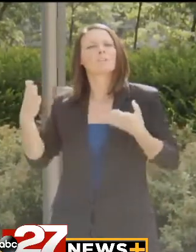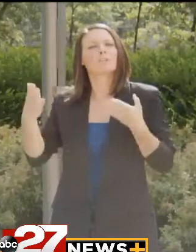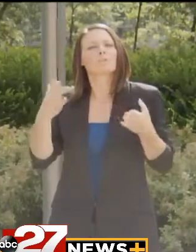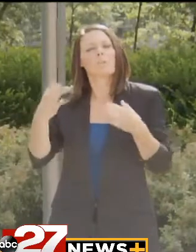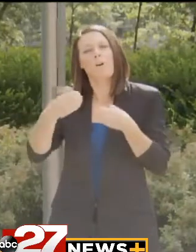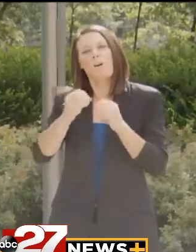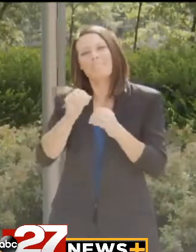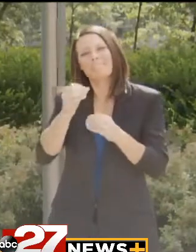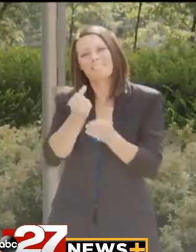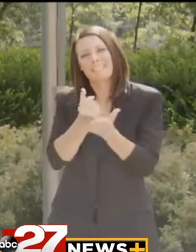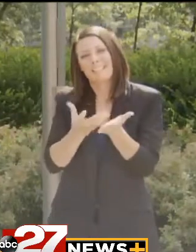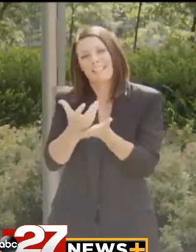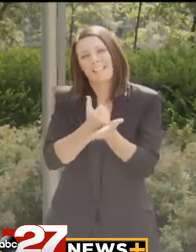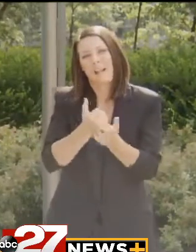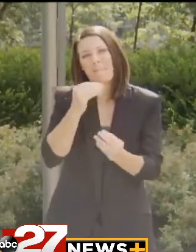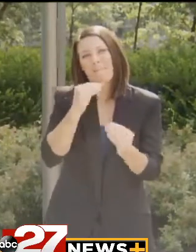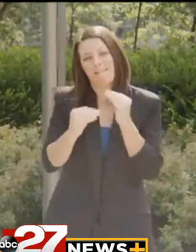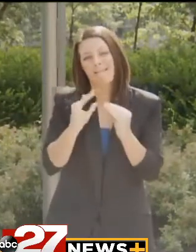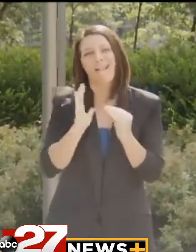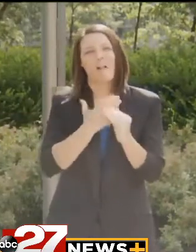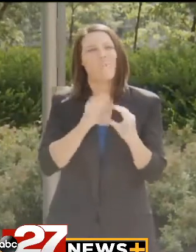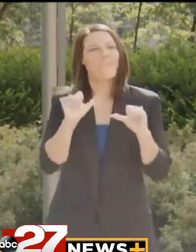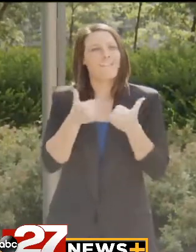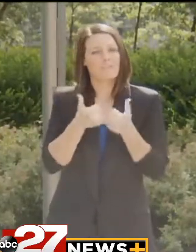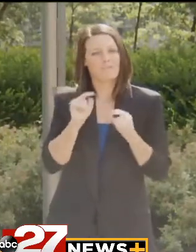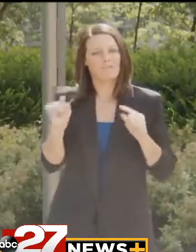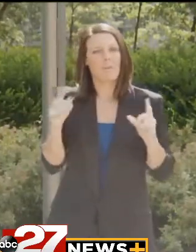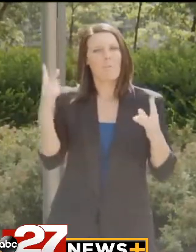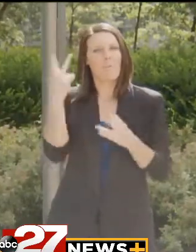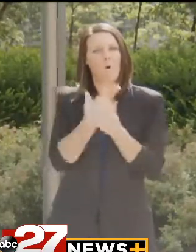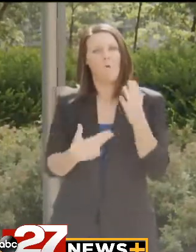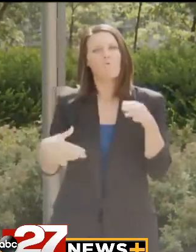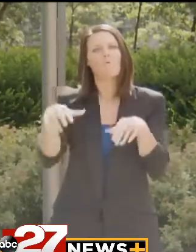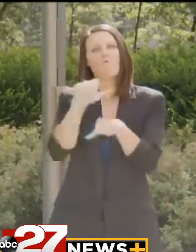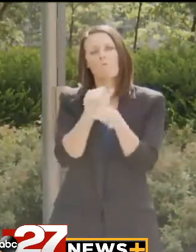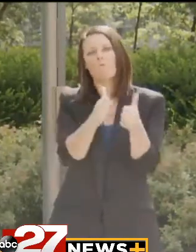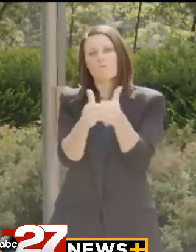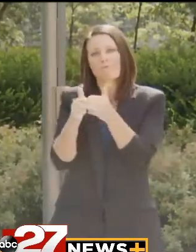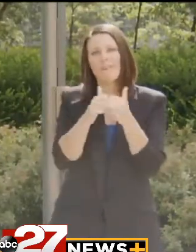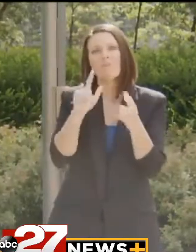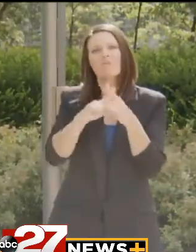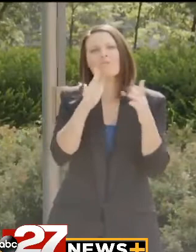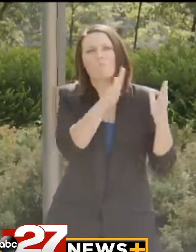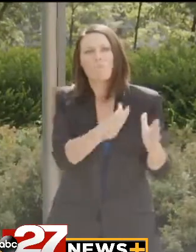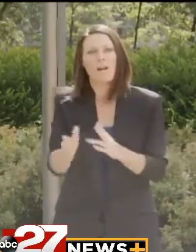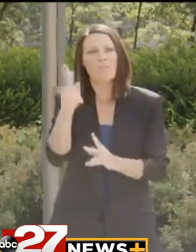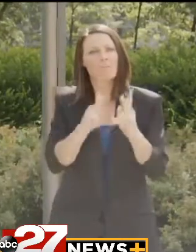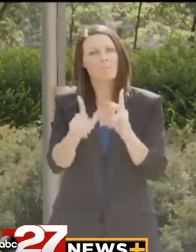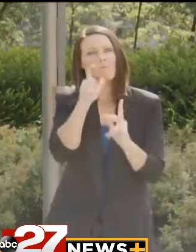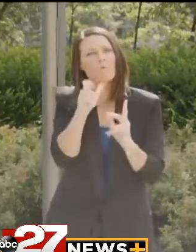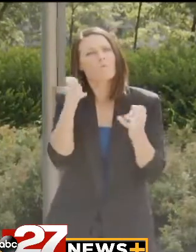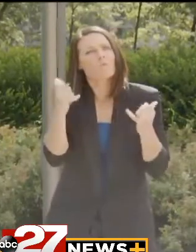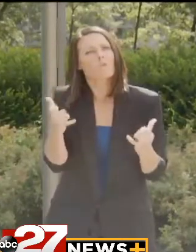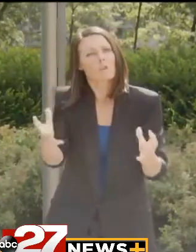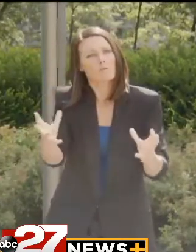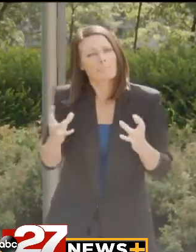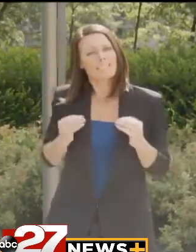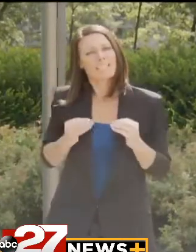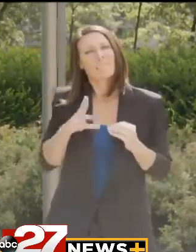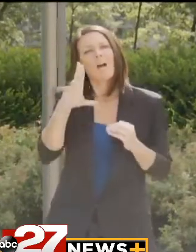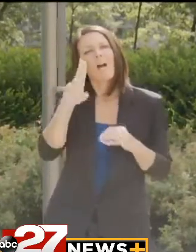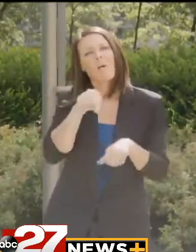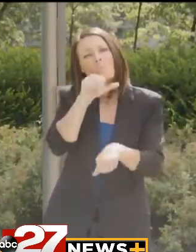of Income Maintenance. Our agencies have been working together to prepare individuals currently receiving unemployment